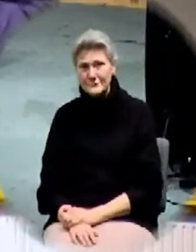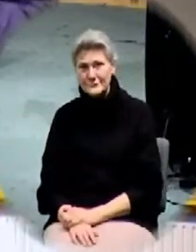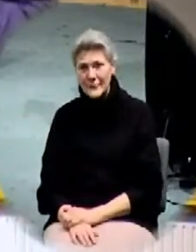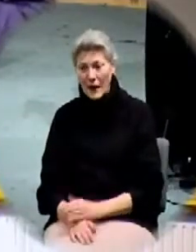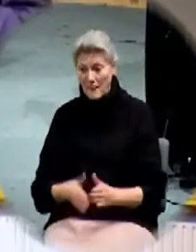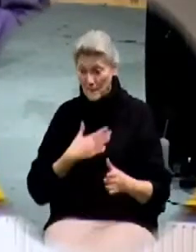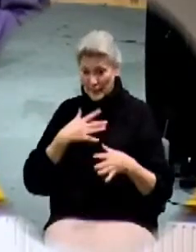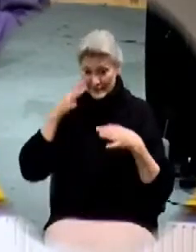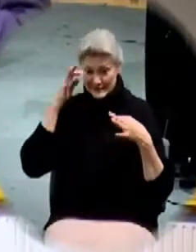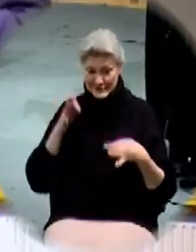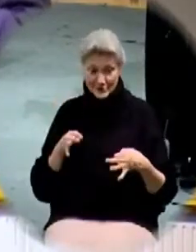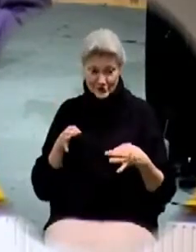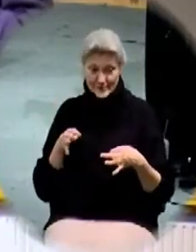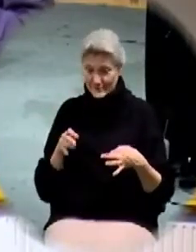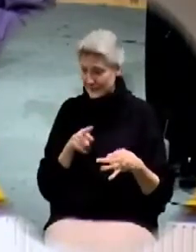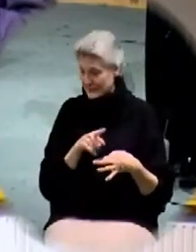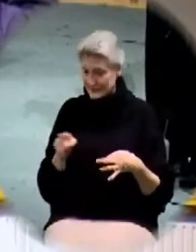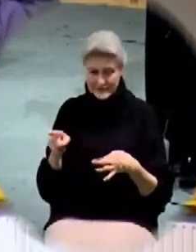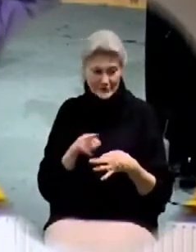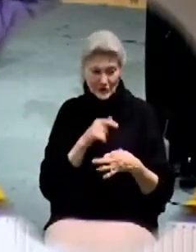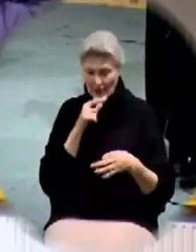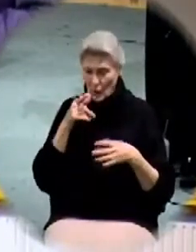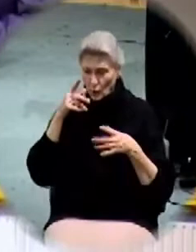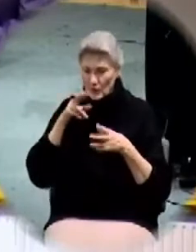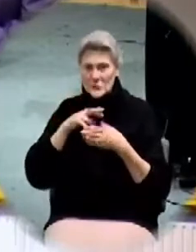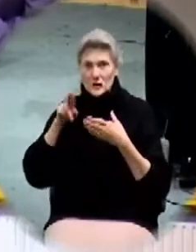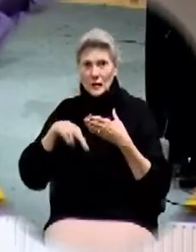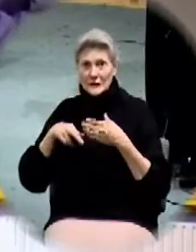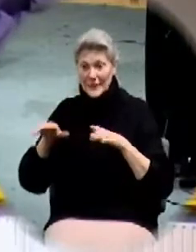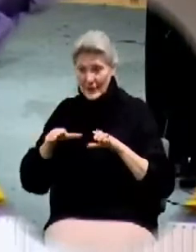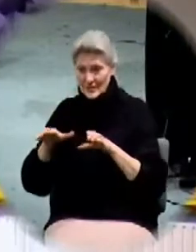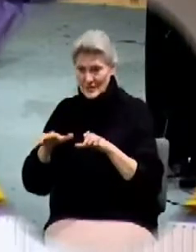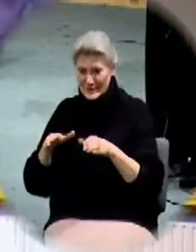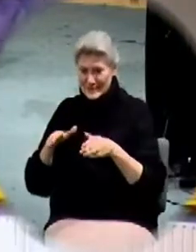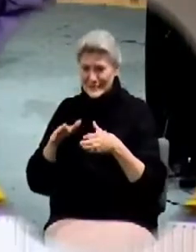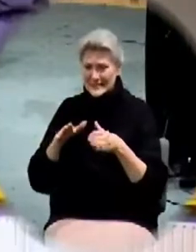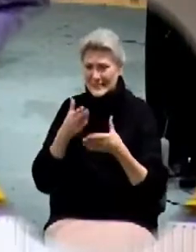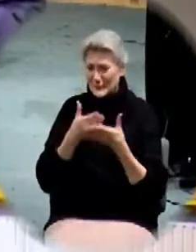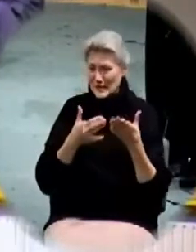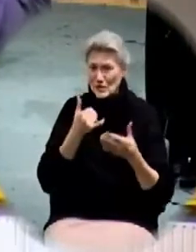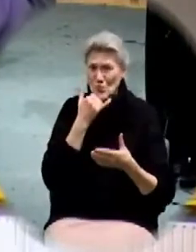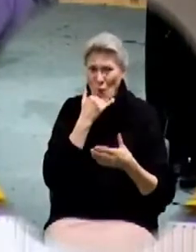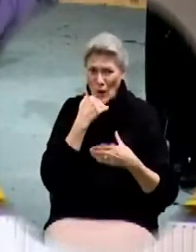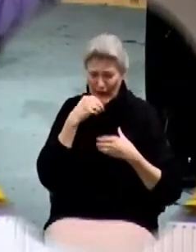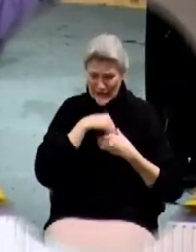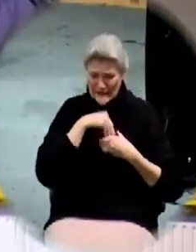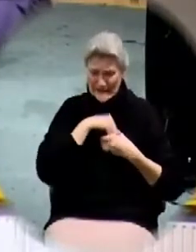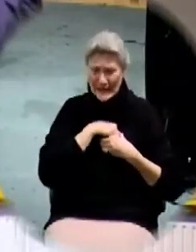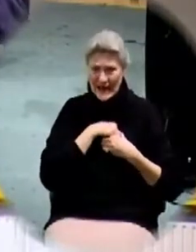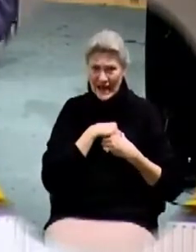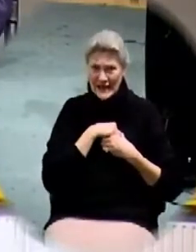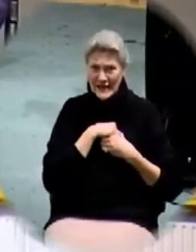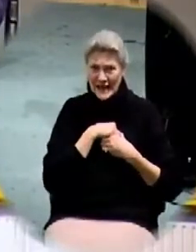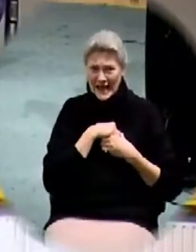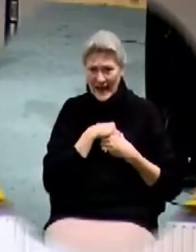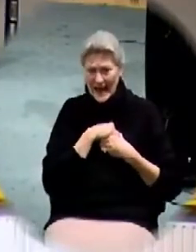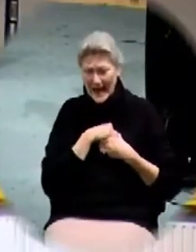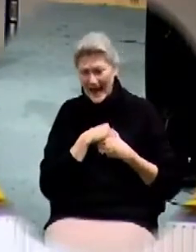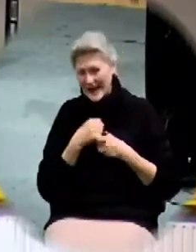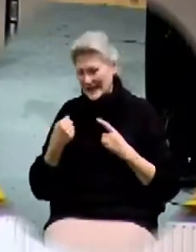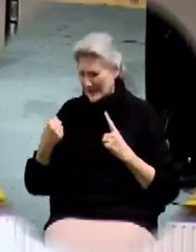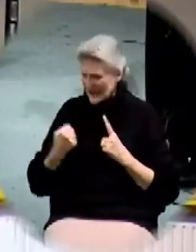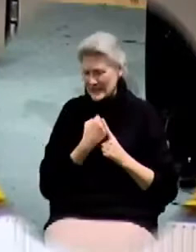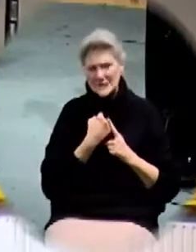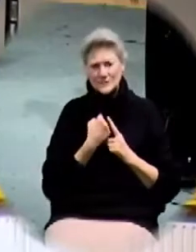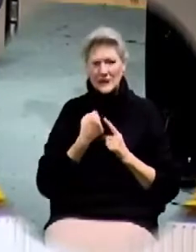My decisions, such as they are, don't result in actions. Something has gone wrong deep within me, and gets the better of me every time.